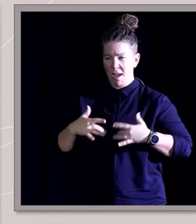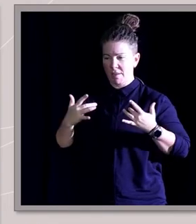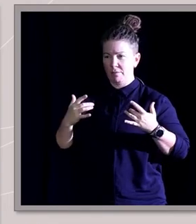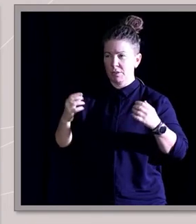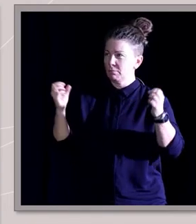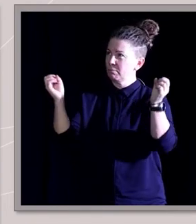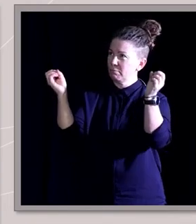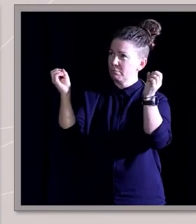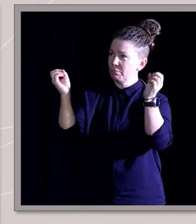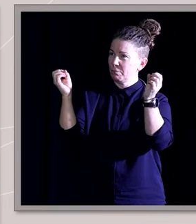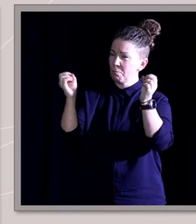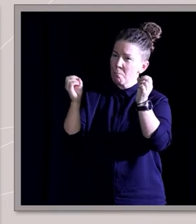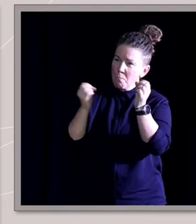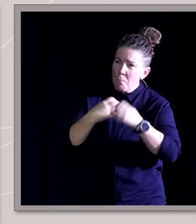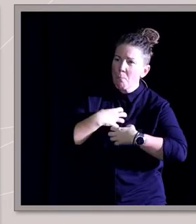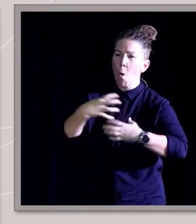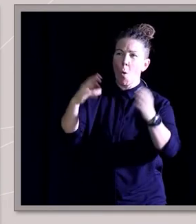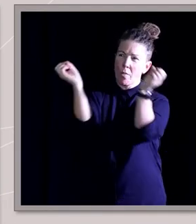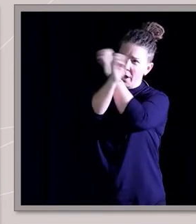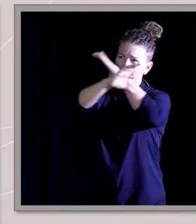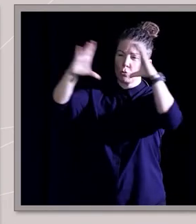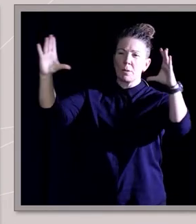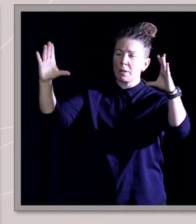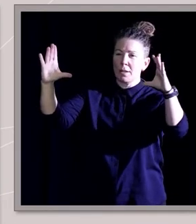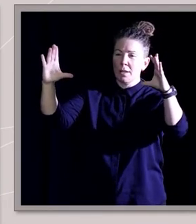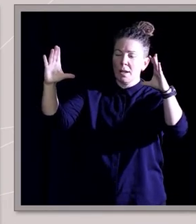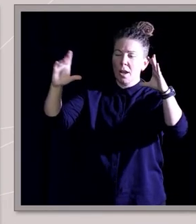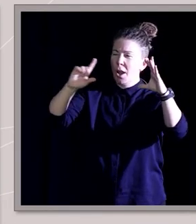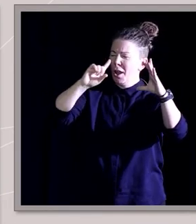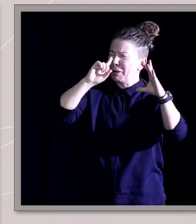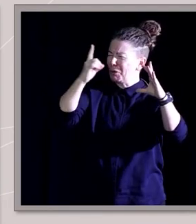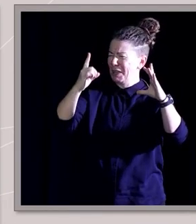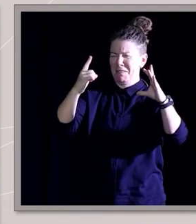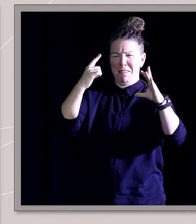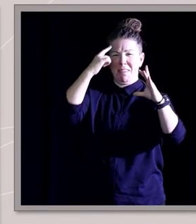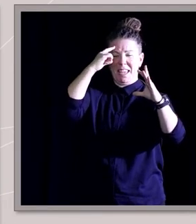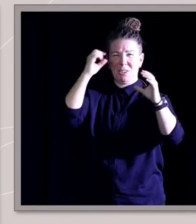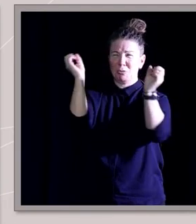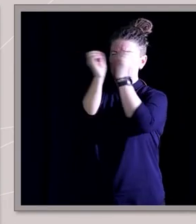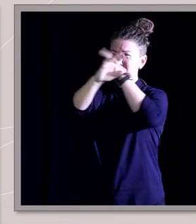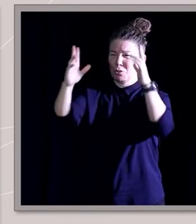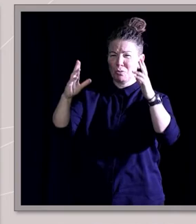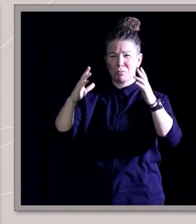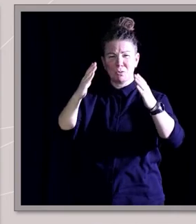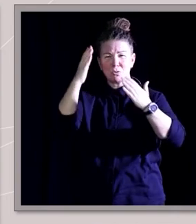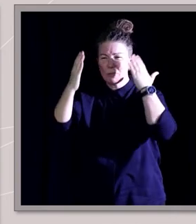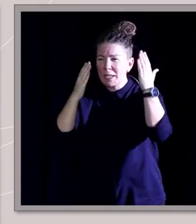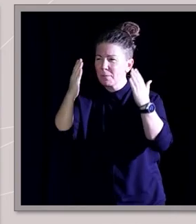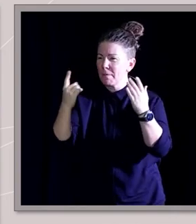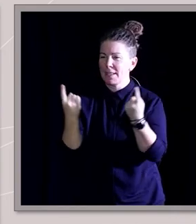these were things that I couldn't even dare to dream about. To be able to speak to some of the world's